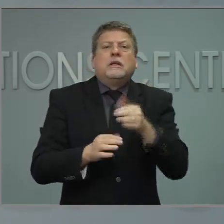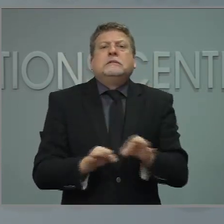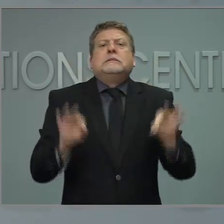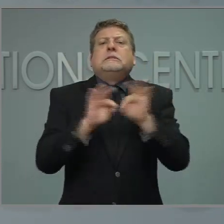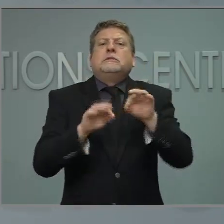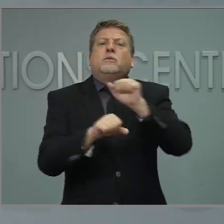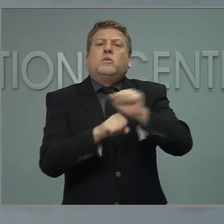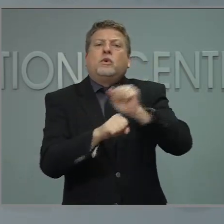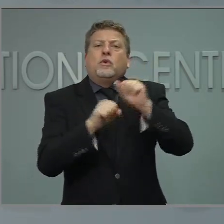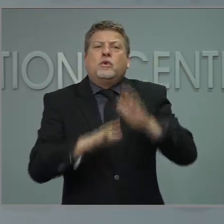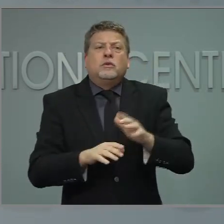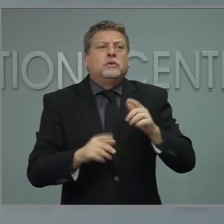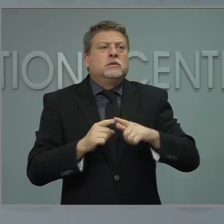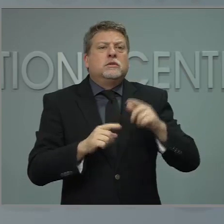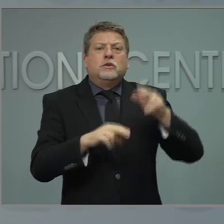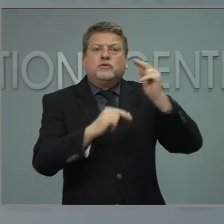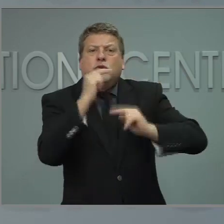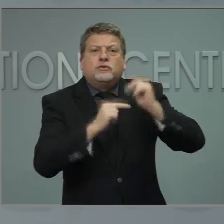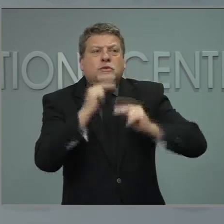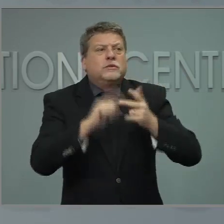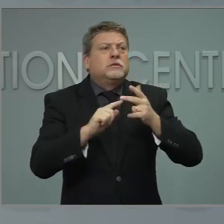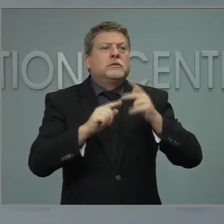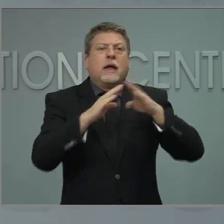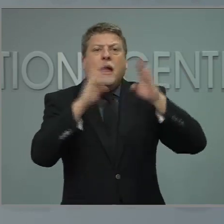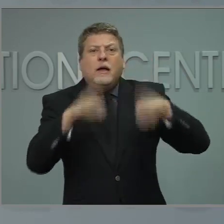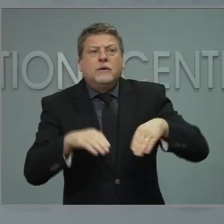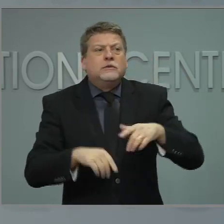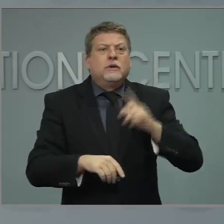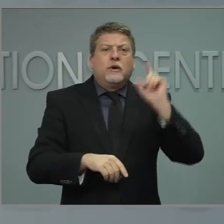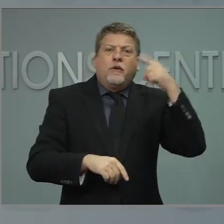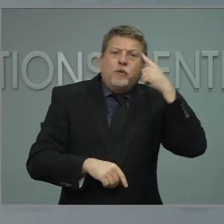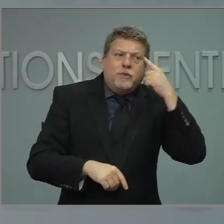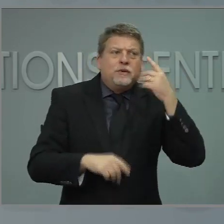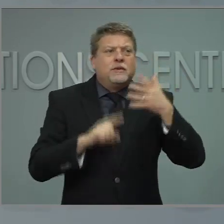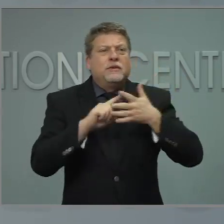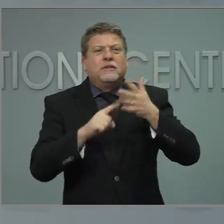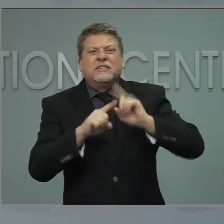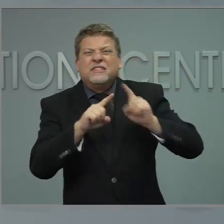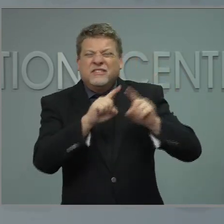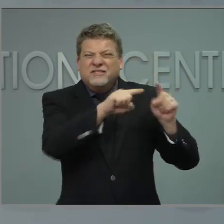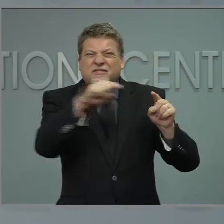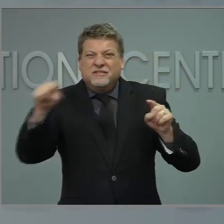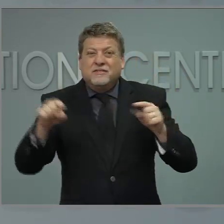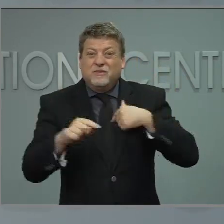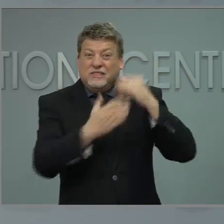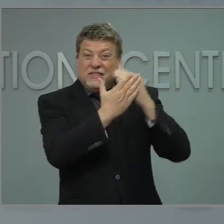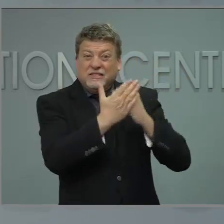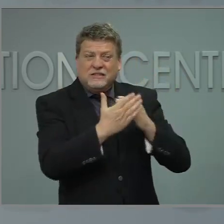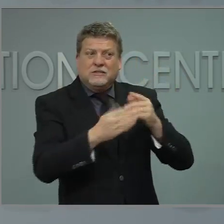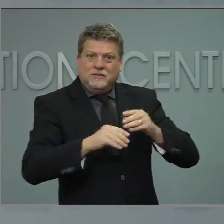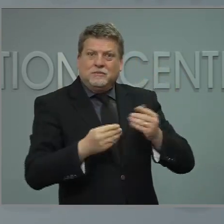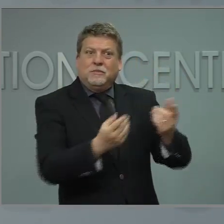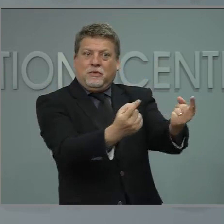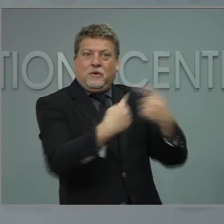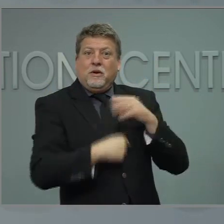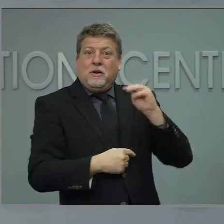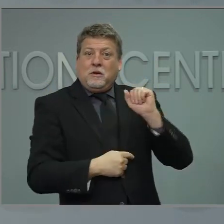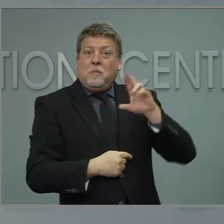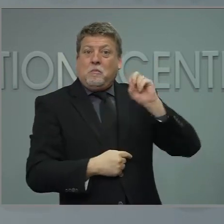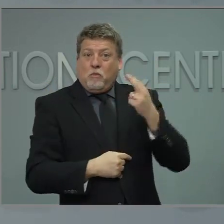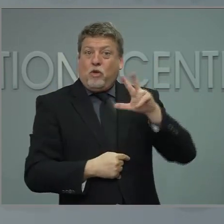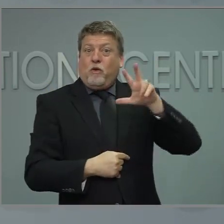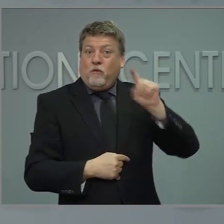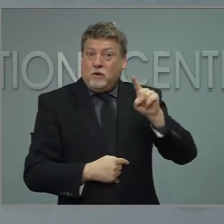and other essential sectors. Then the biggest change will happen on April 7th when we will open eligibility